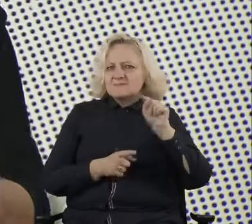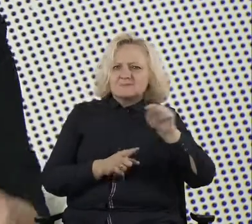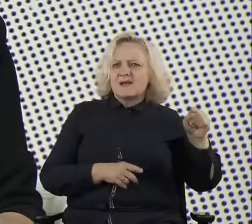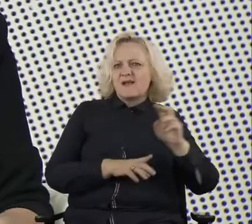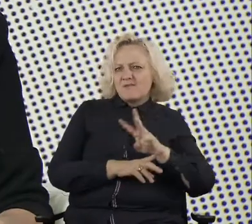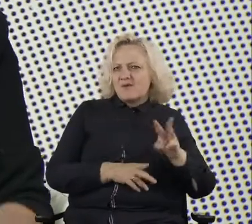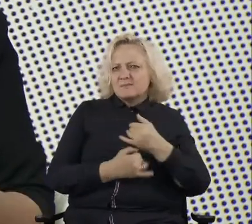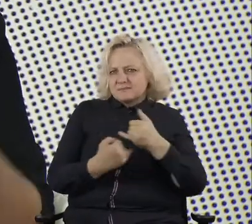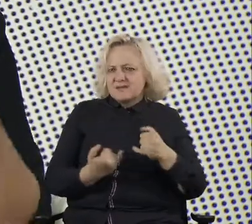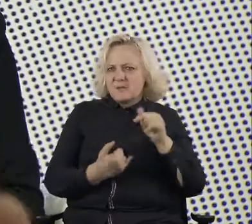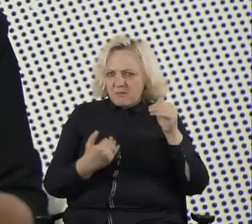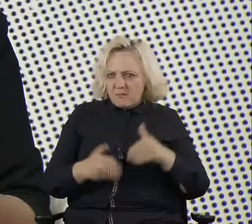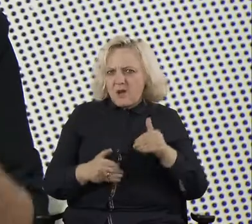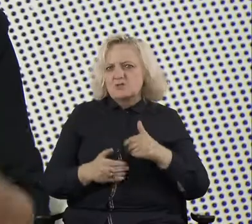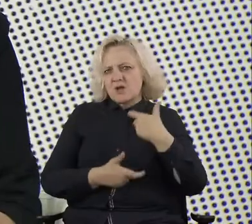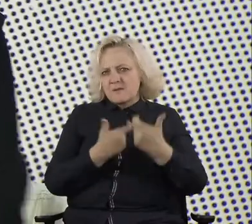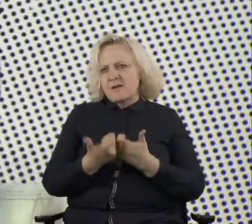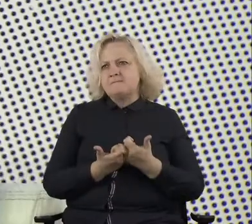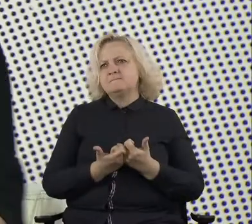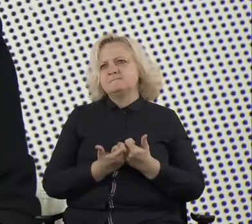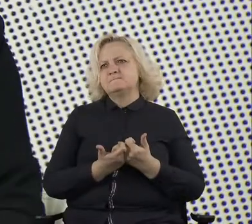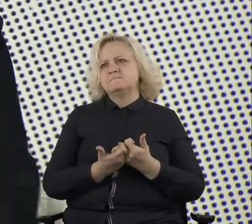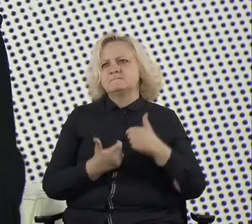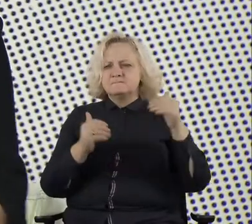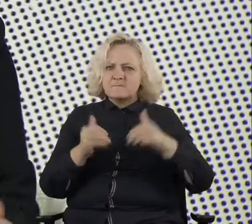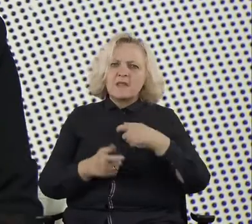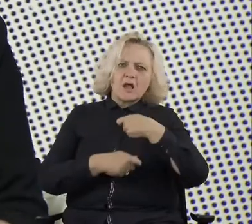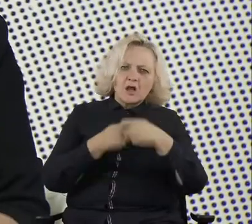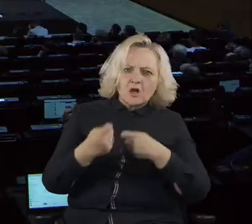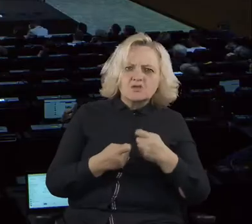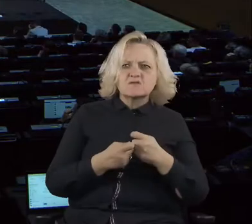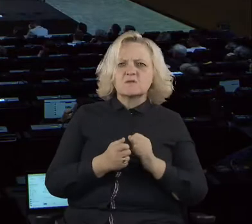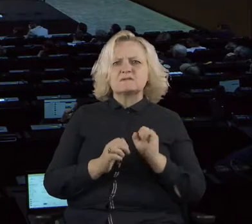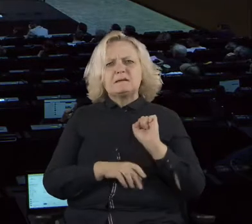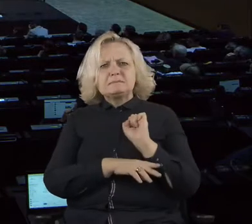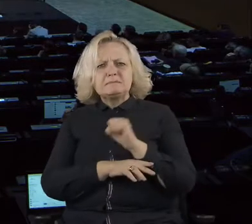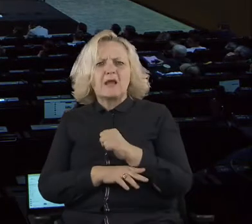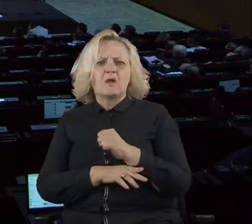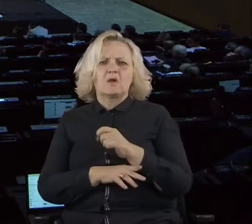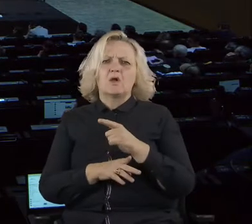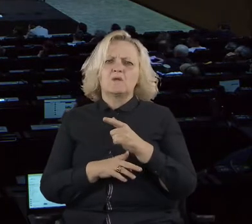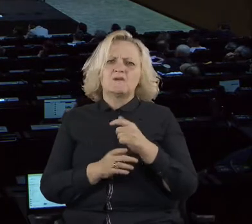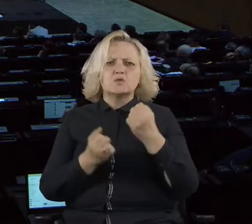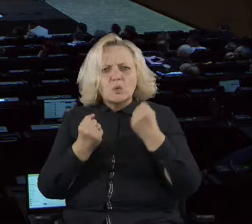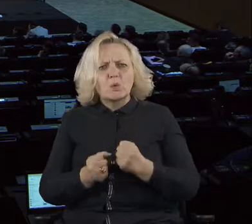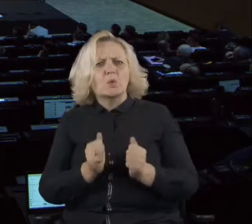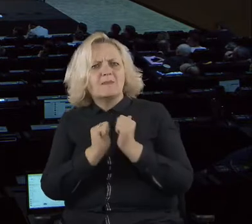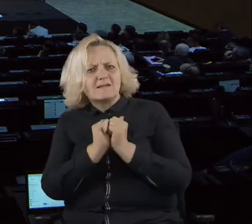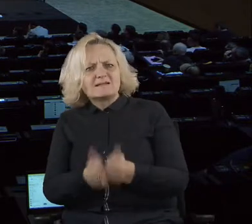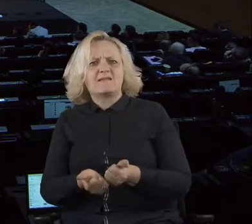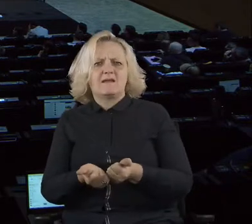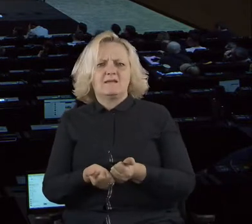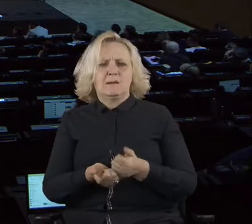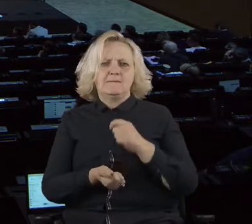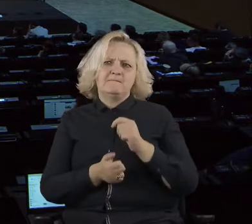hand in hand and we can solve the challenges, societal challenges together. In, it doesn't matter if you work for the